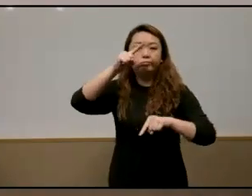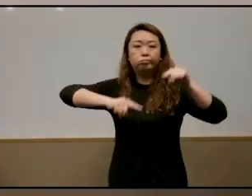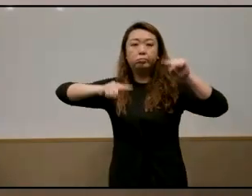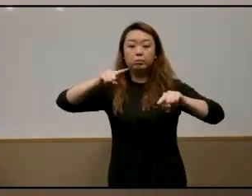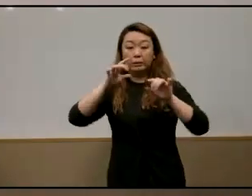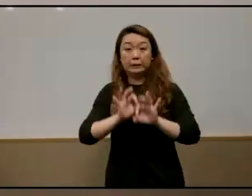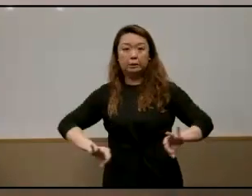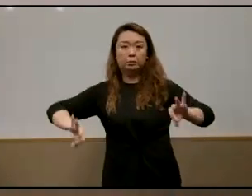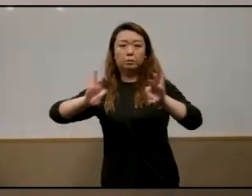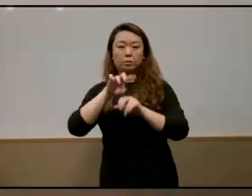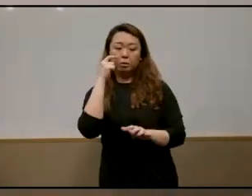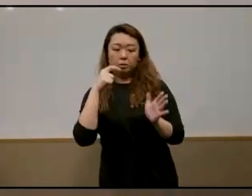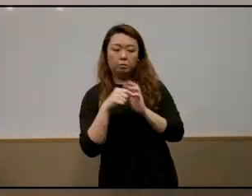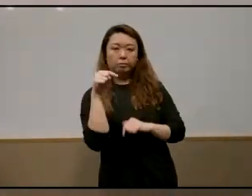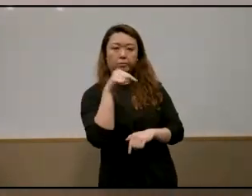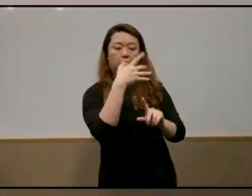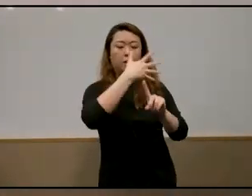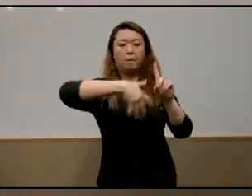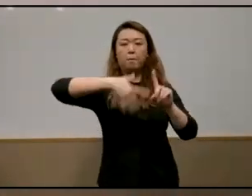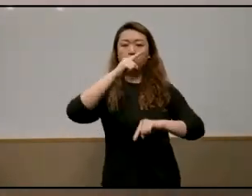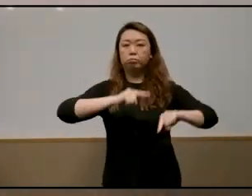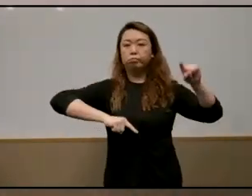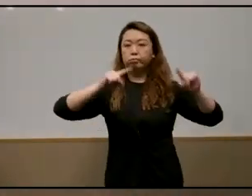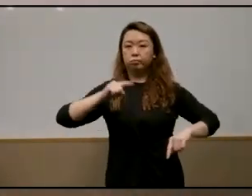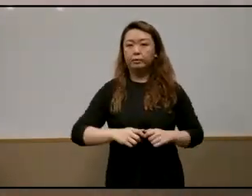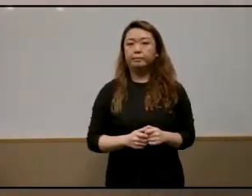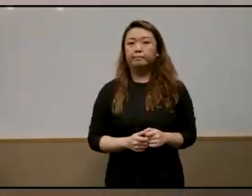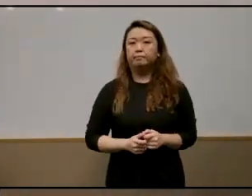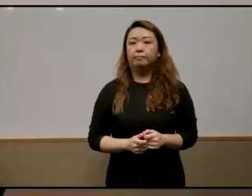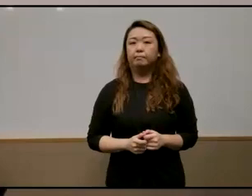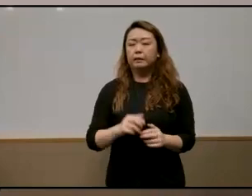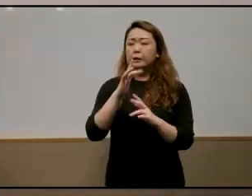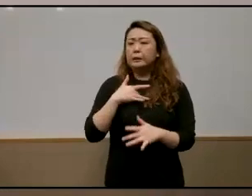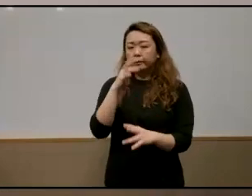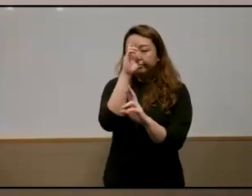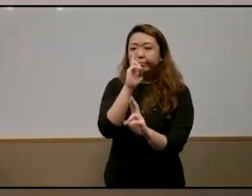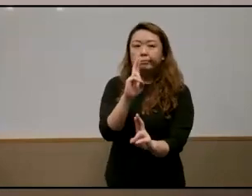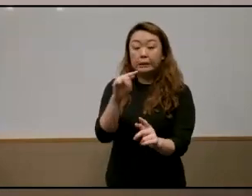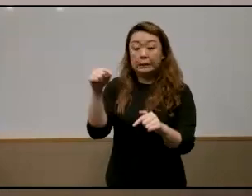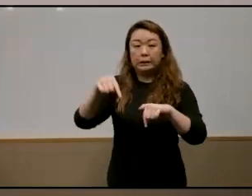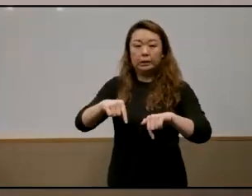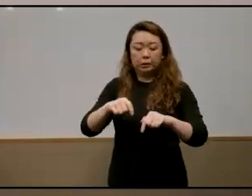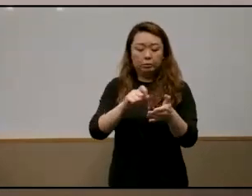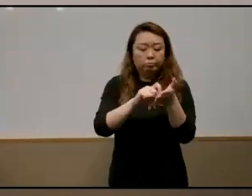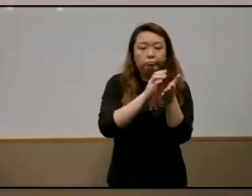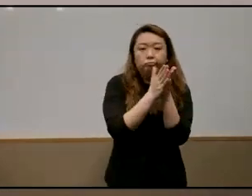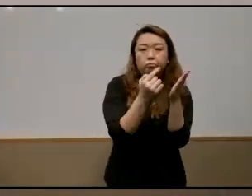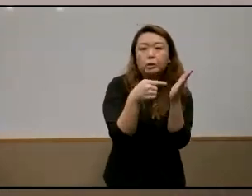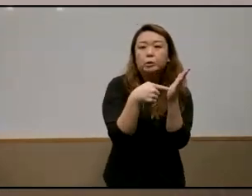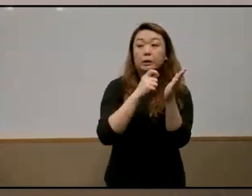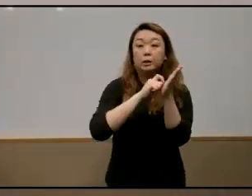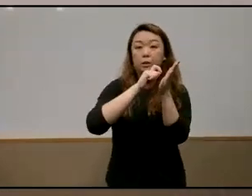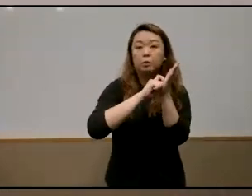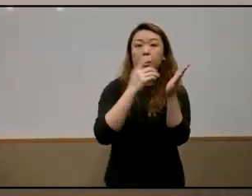recognize that so it's an honor to be here with all of you to share about a book that i wrote based on my phd